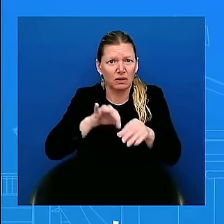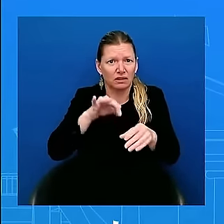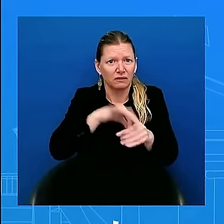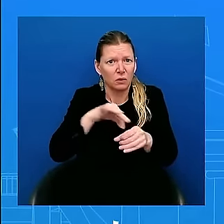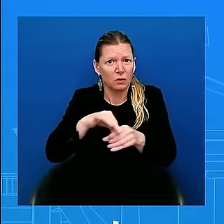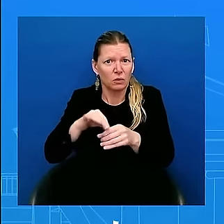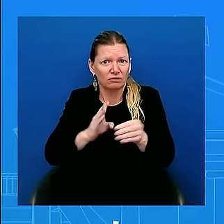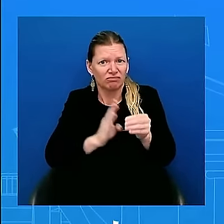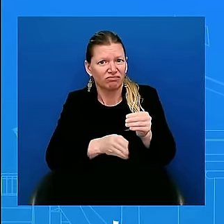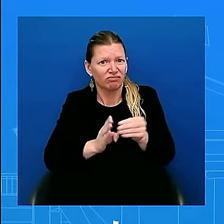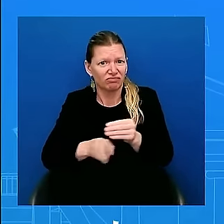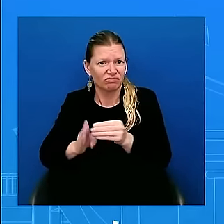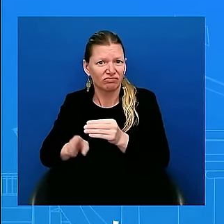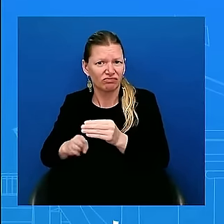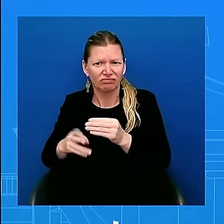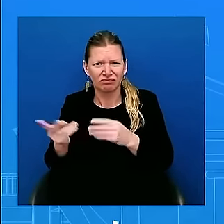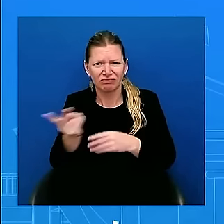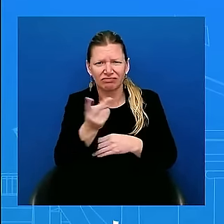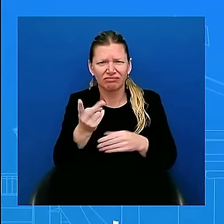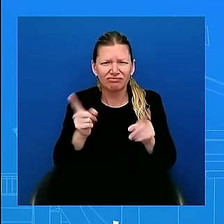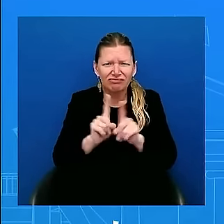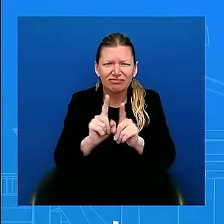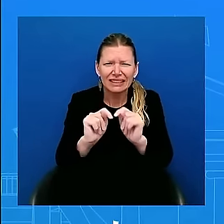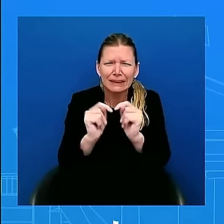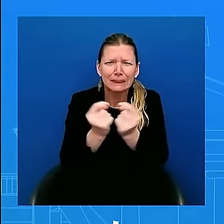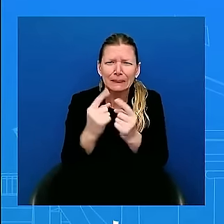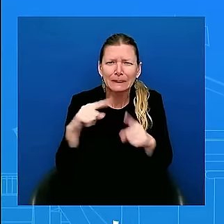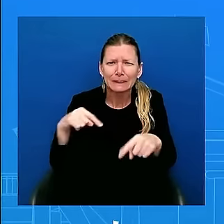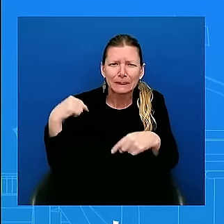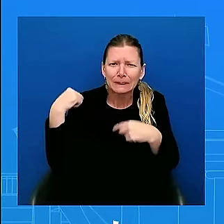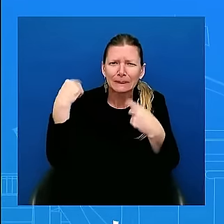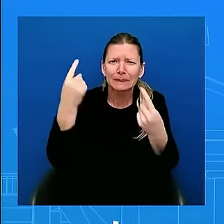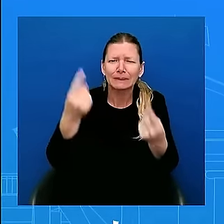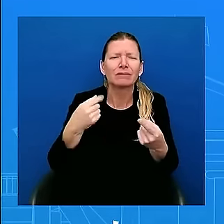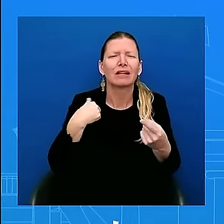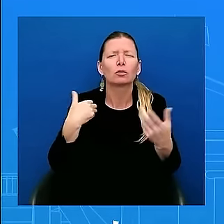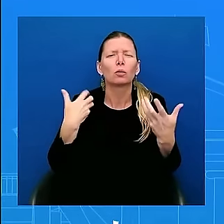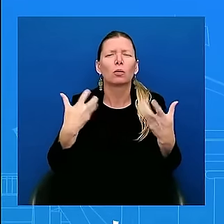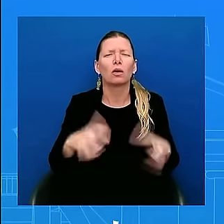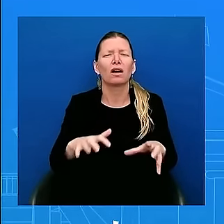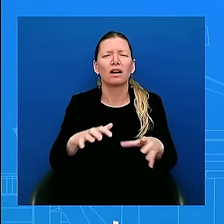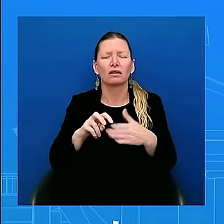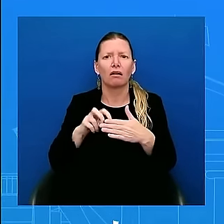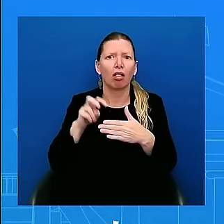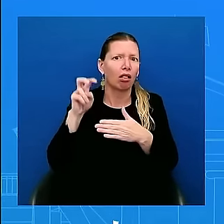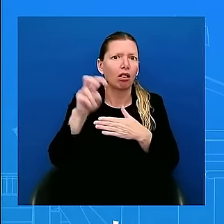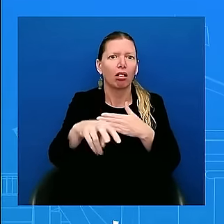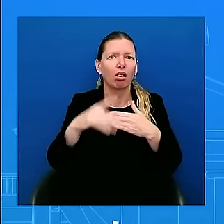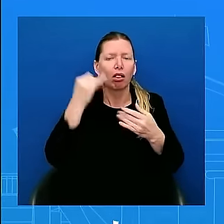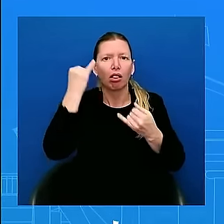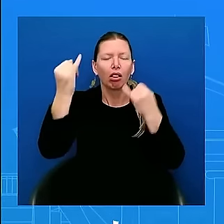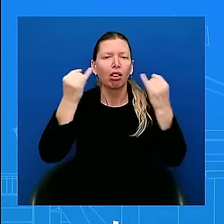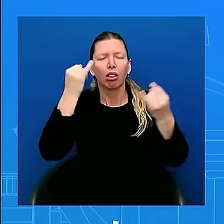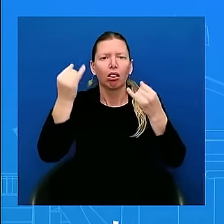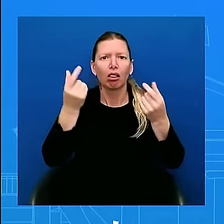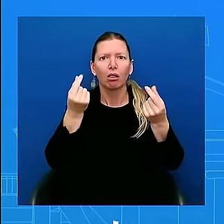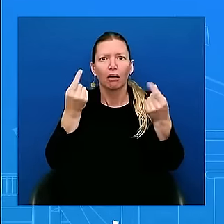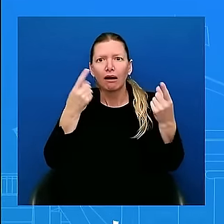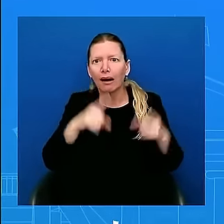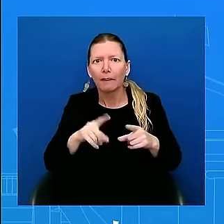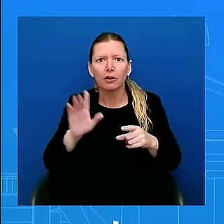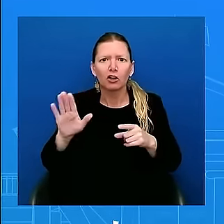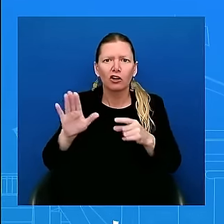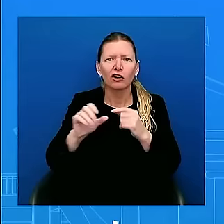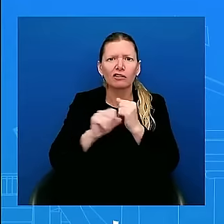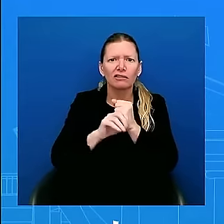how she's going to move forward with her campaign but you think about crime you think about health care you think about the